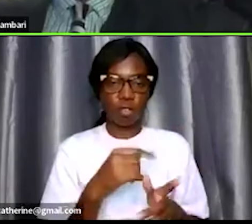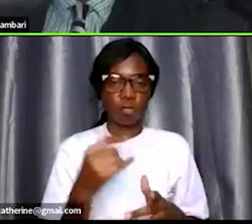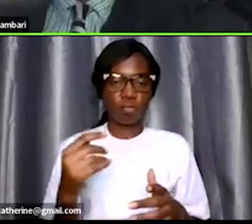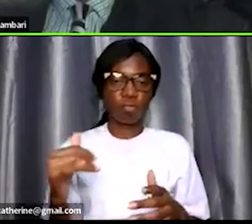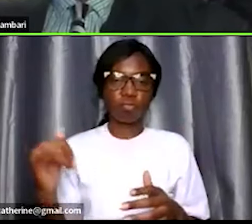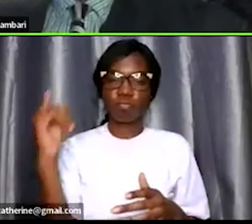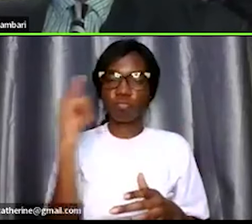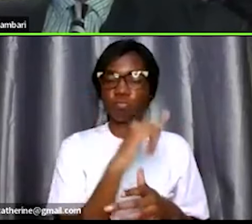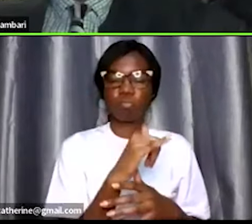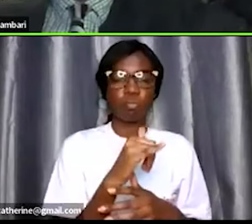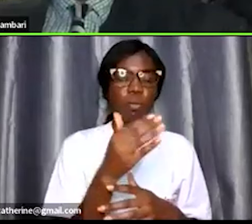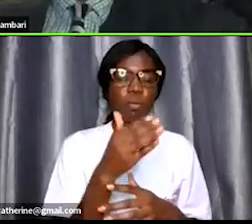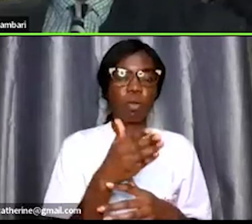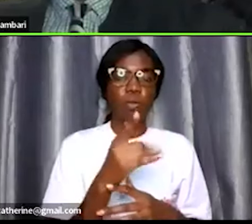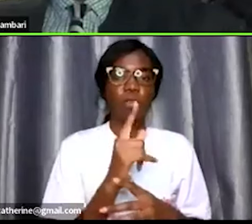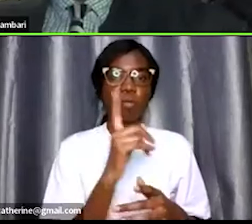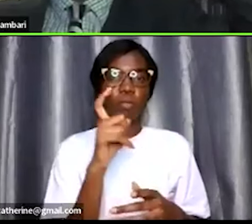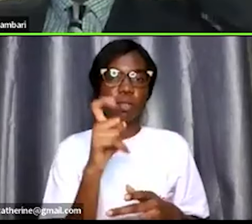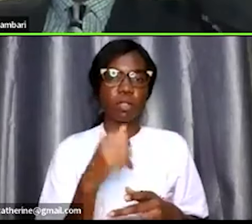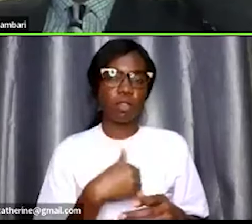is it a must get experience